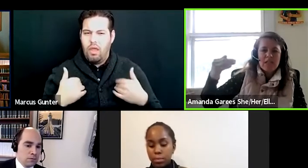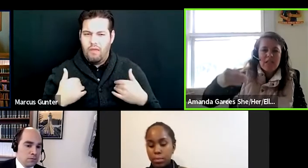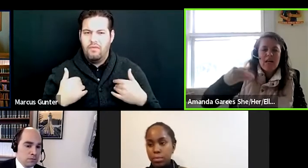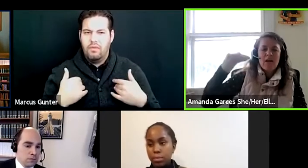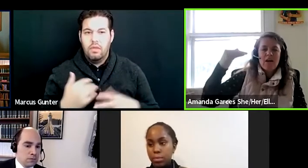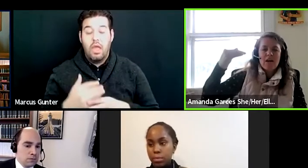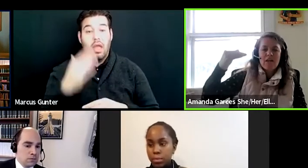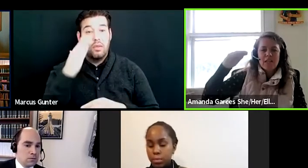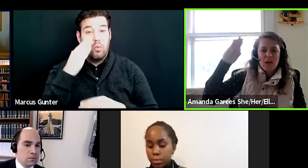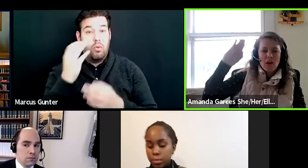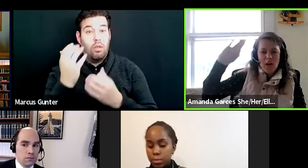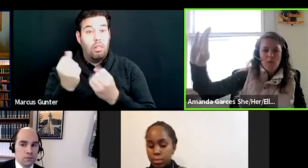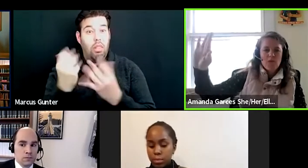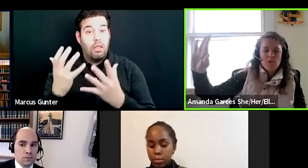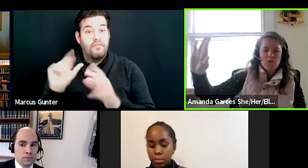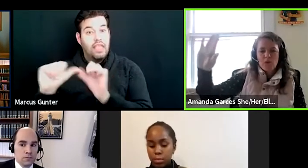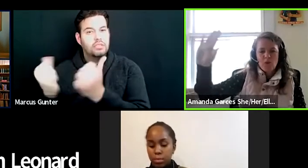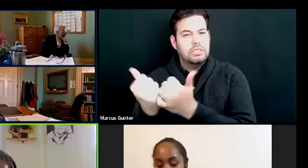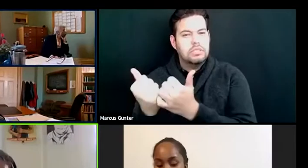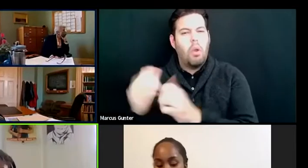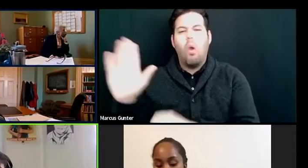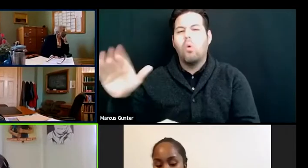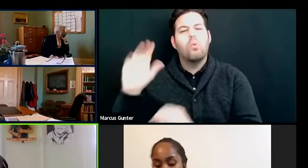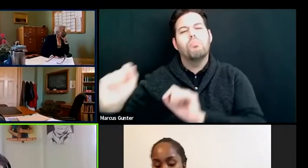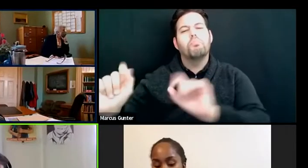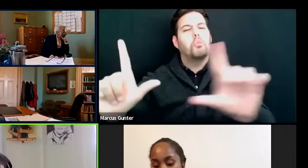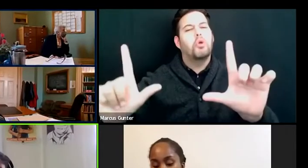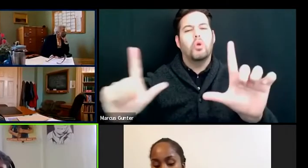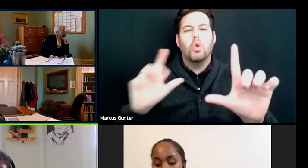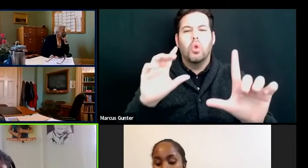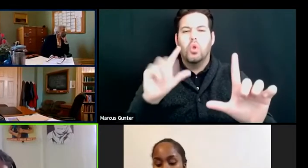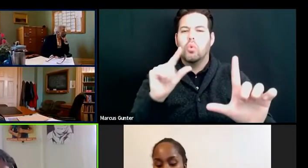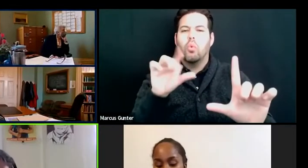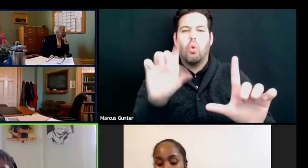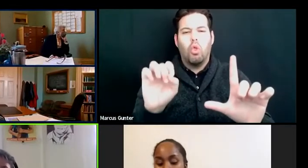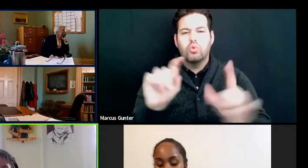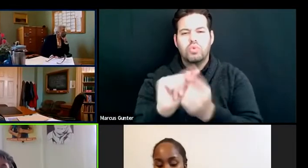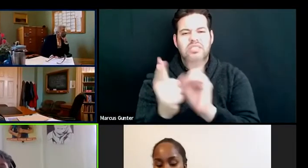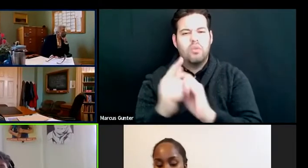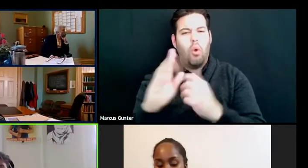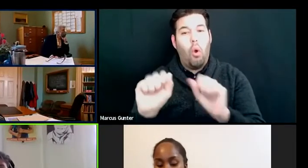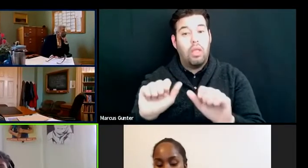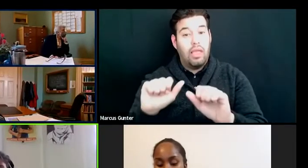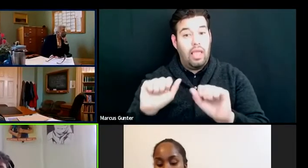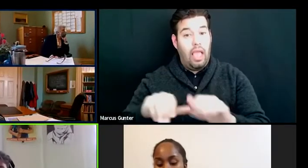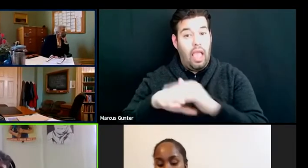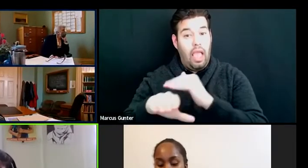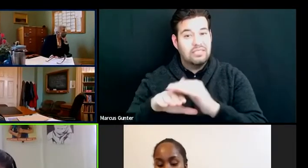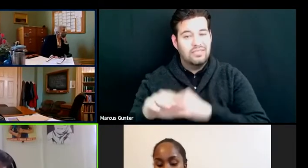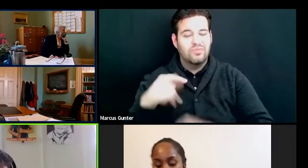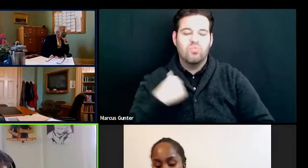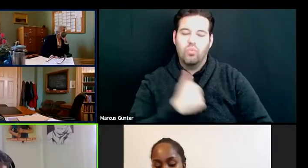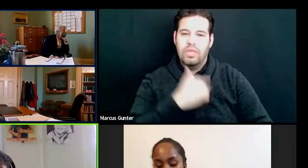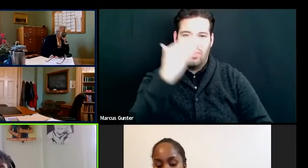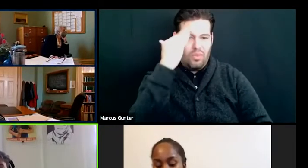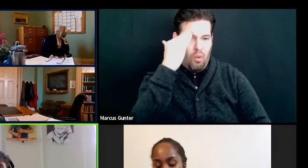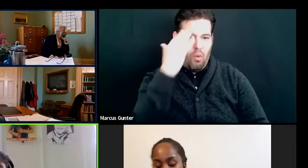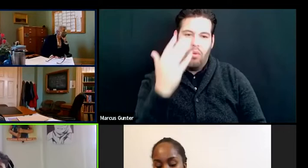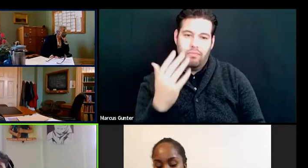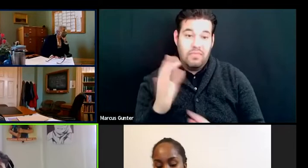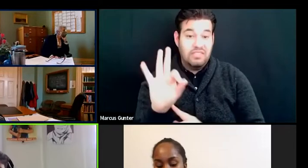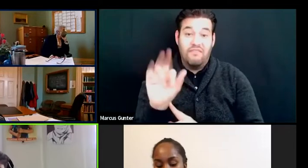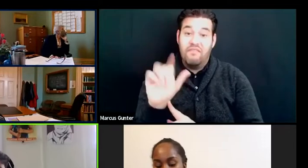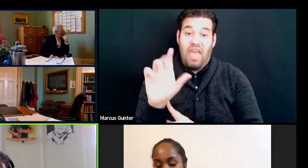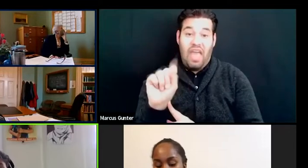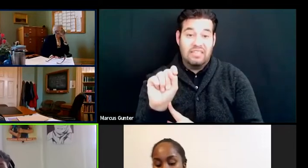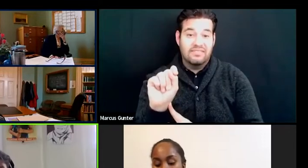agencies are saying, okay, we'll just put Google translate and everybody can access it. And we know, um, for a fact that that